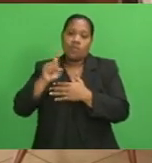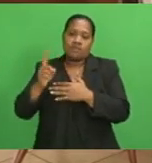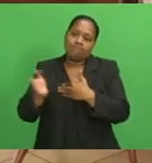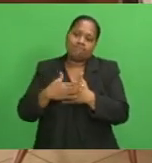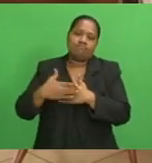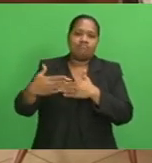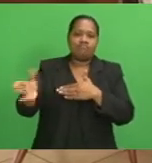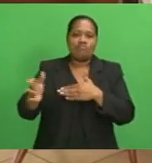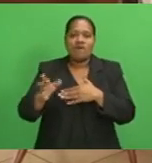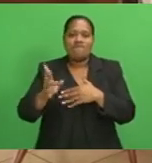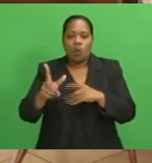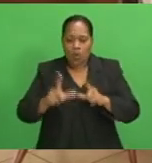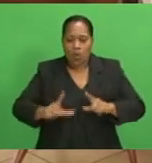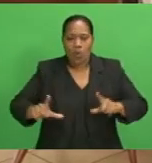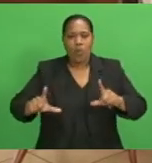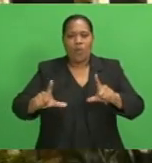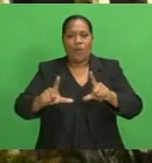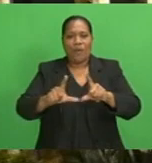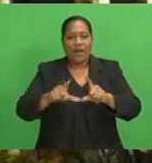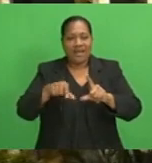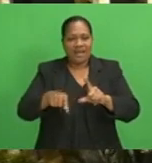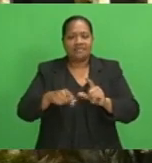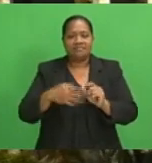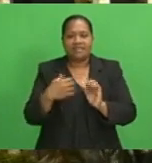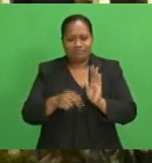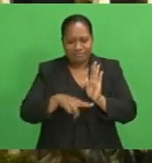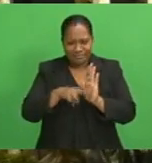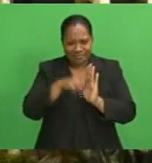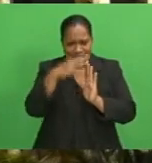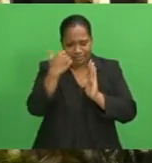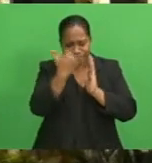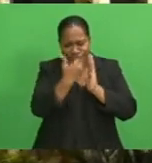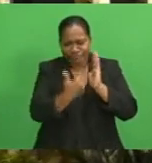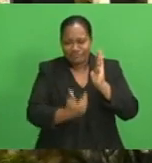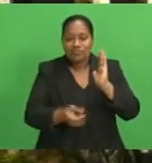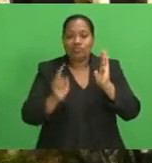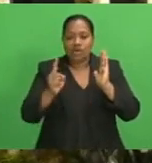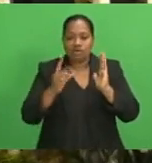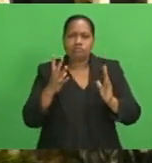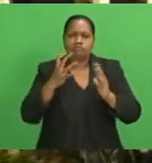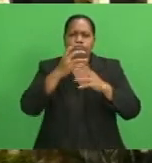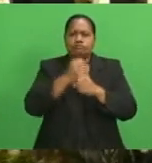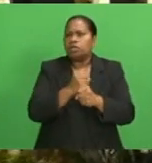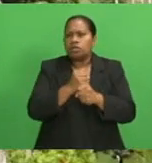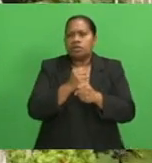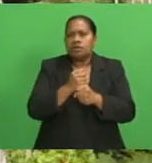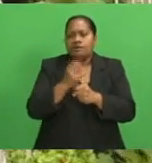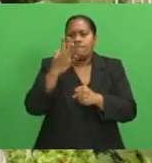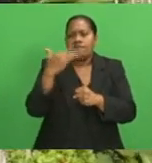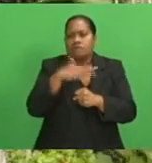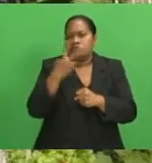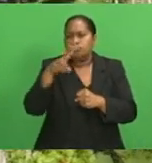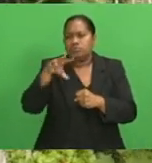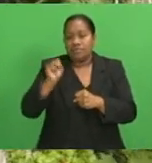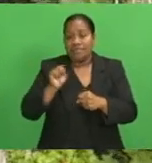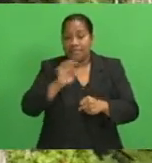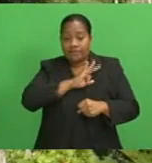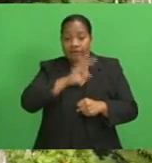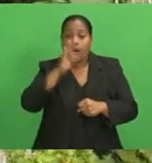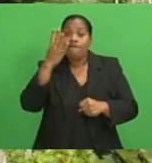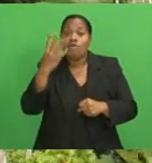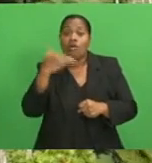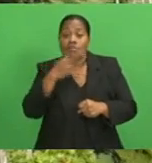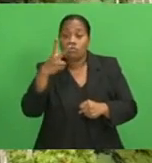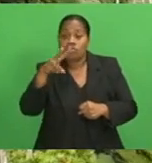local market as the resort has a great following. Currently the resort has a total of 520 staff out of which 420